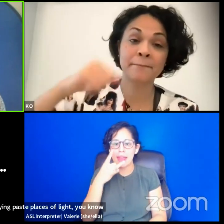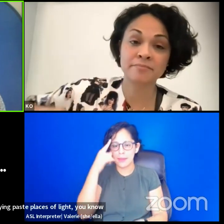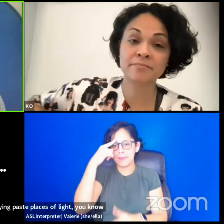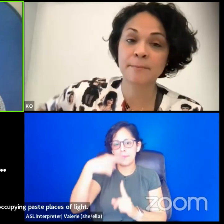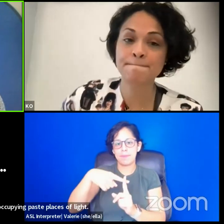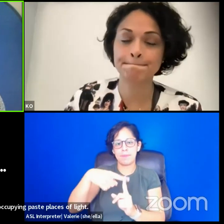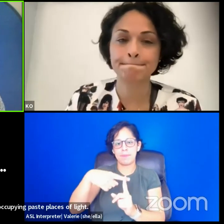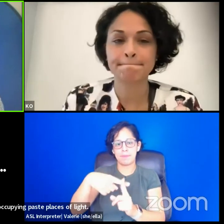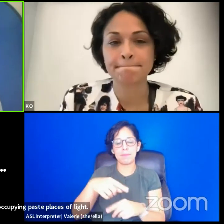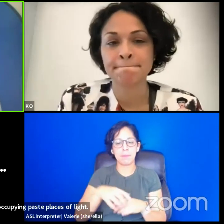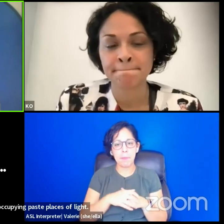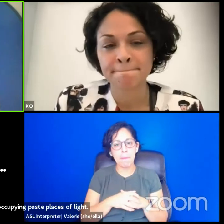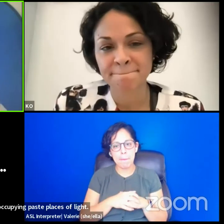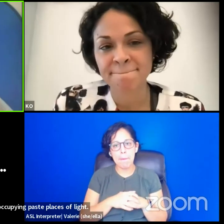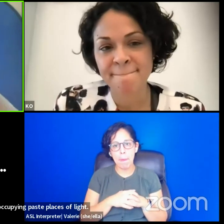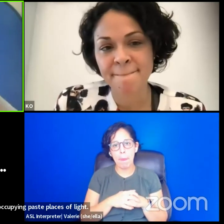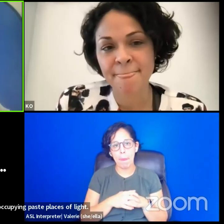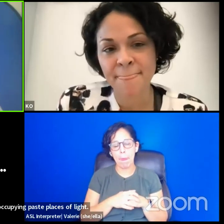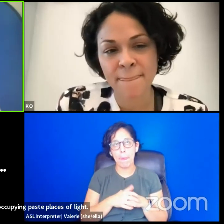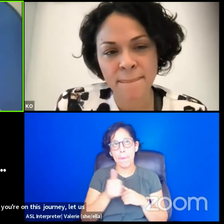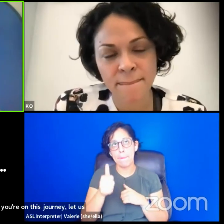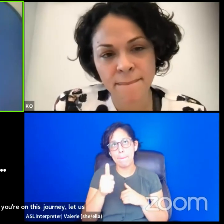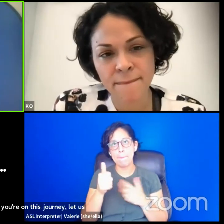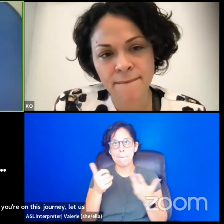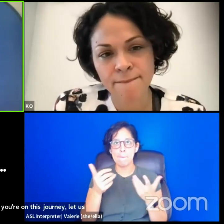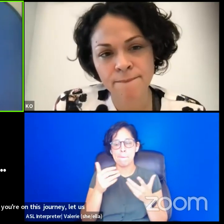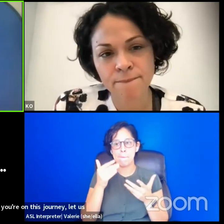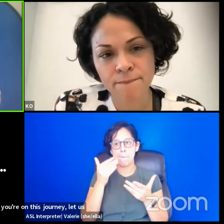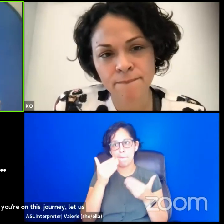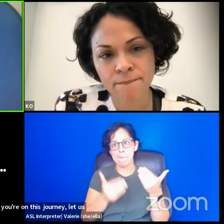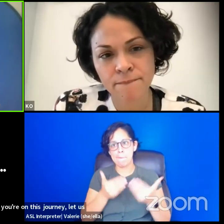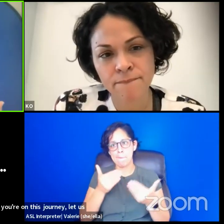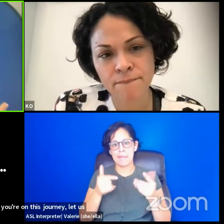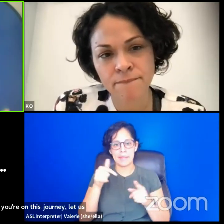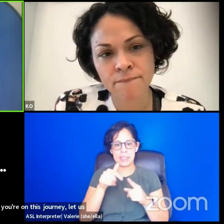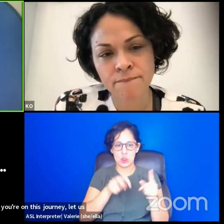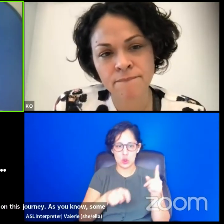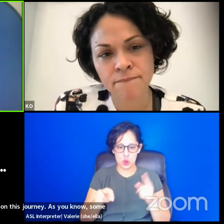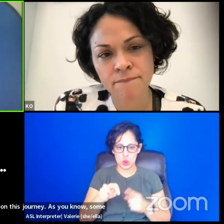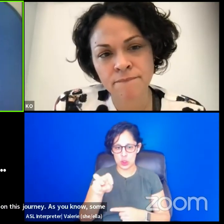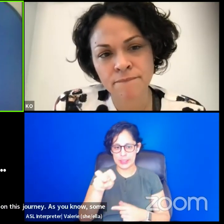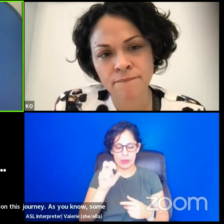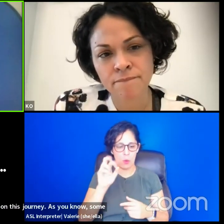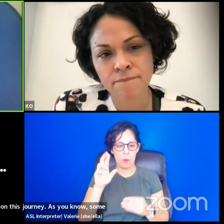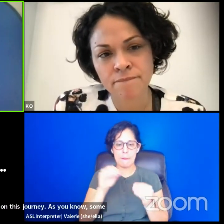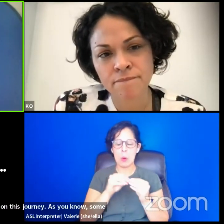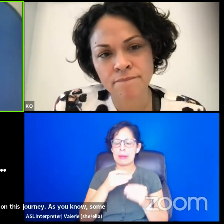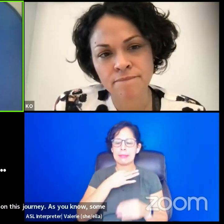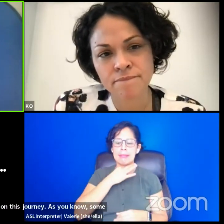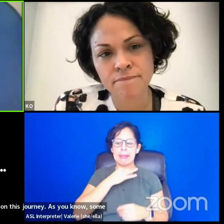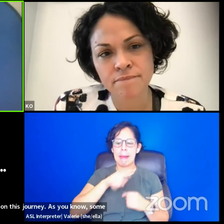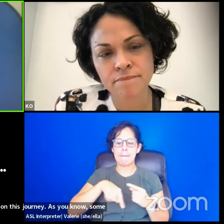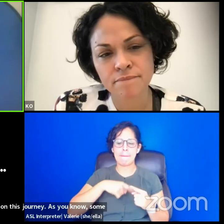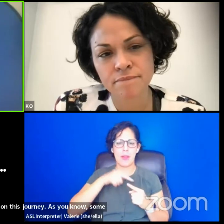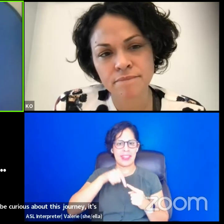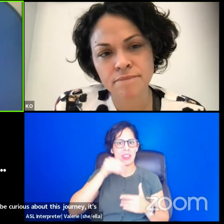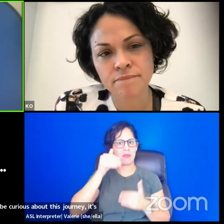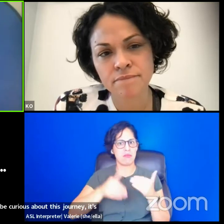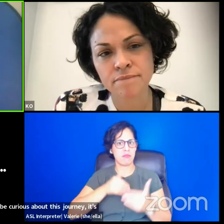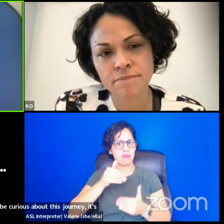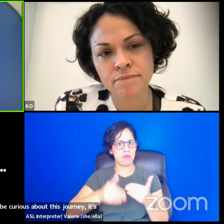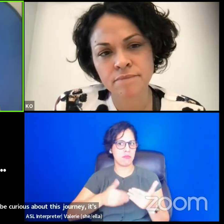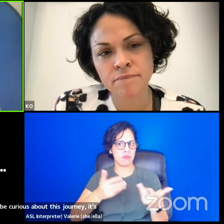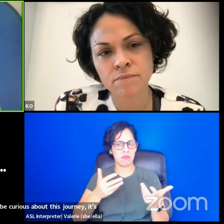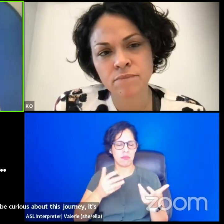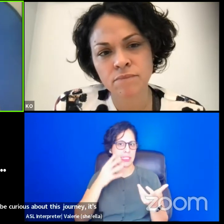if you're on this journey, let us, you know, some of us are, or are maybe curious about in this journey to like, listen and say